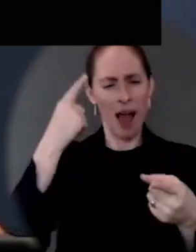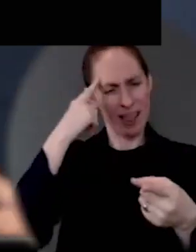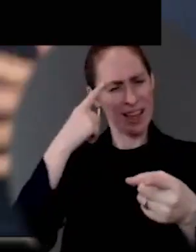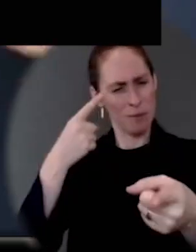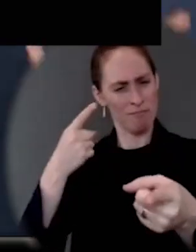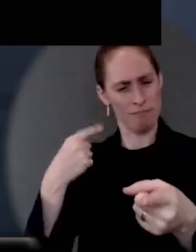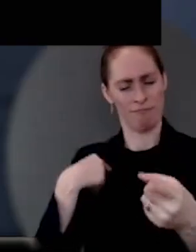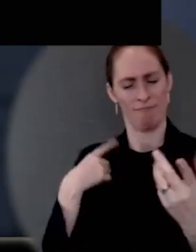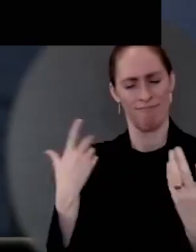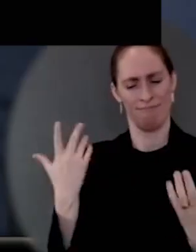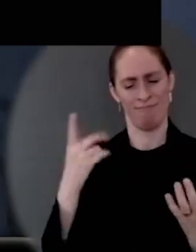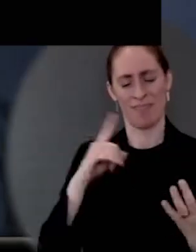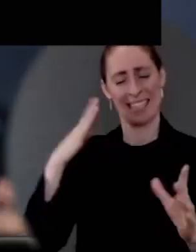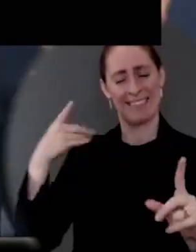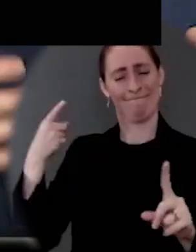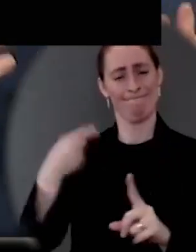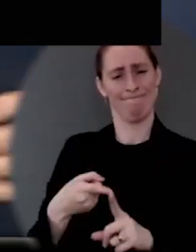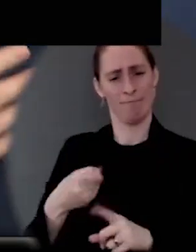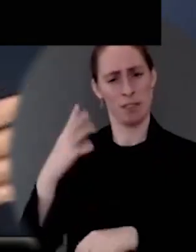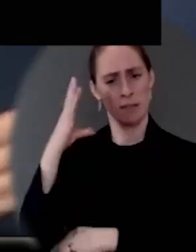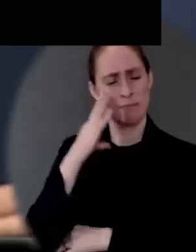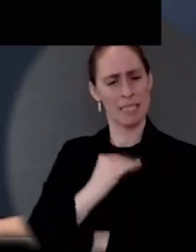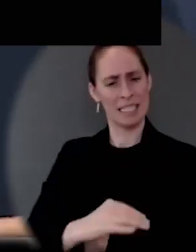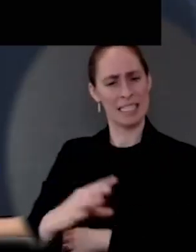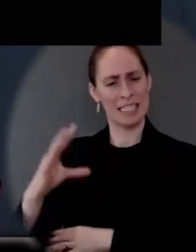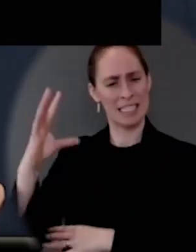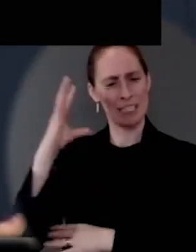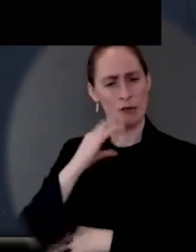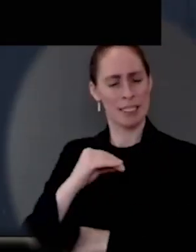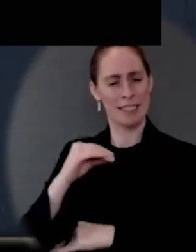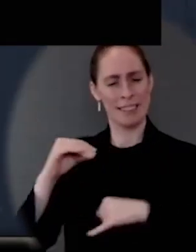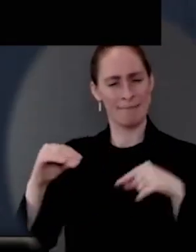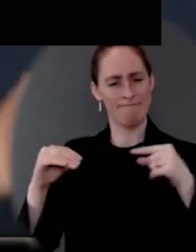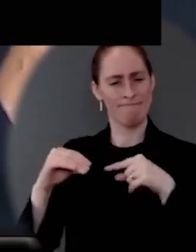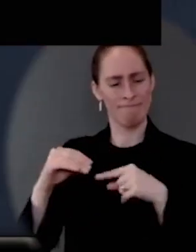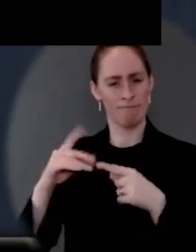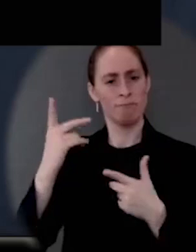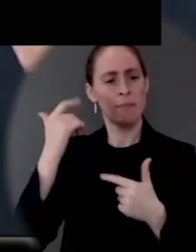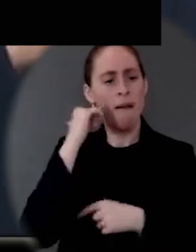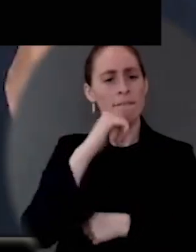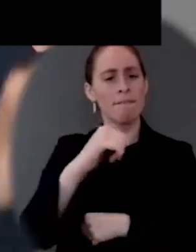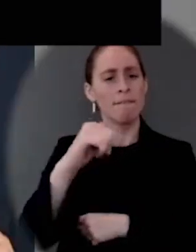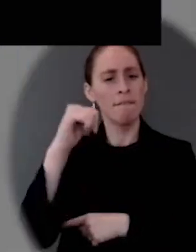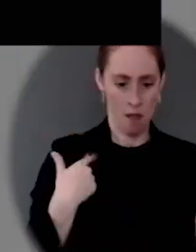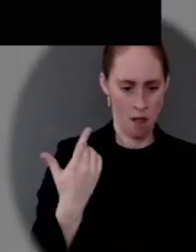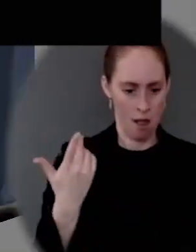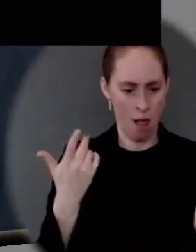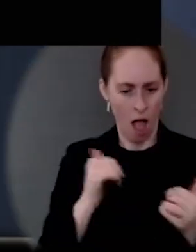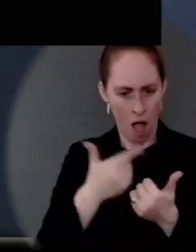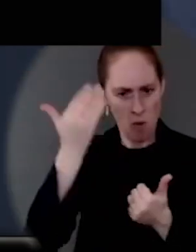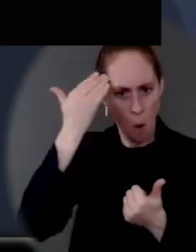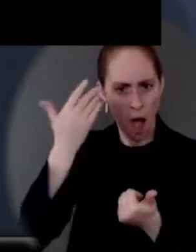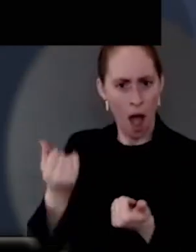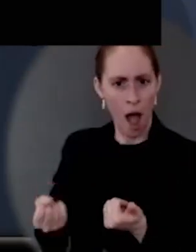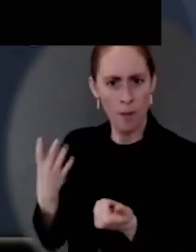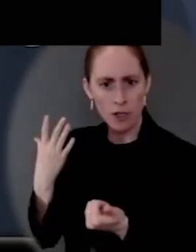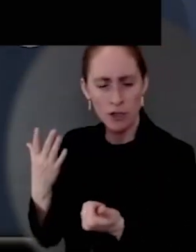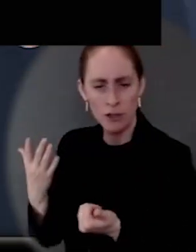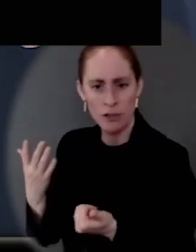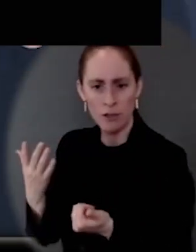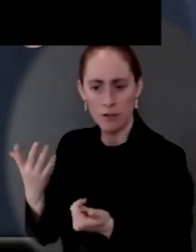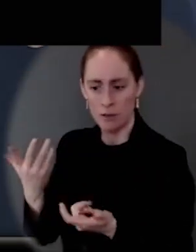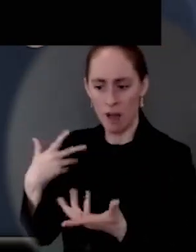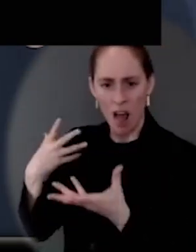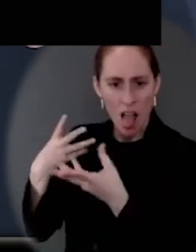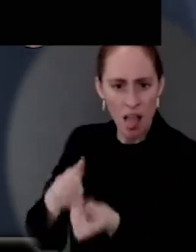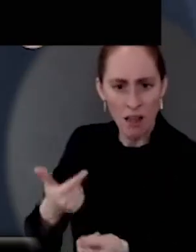you know what I'm saying – but the way people experience it – and the President just said this as well – is not by looking at charts in the paper, which it takes to buy meat,